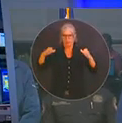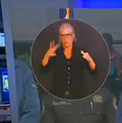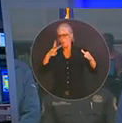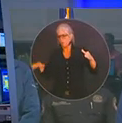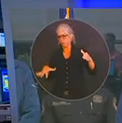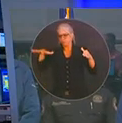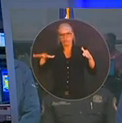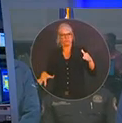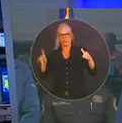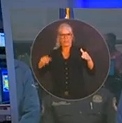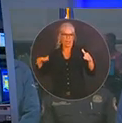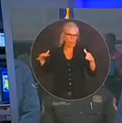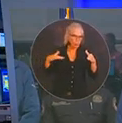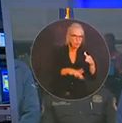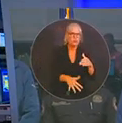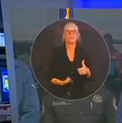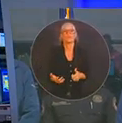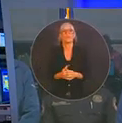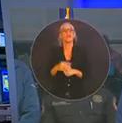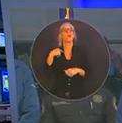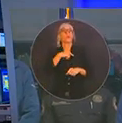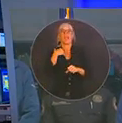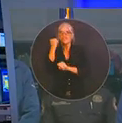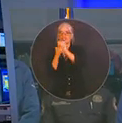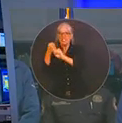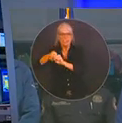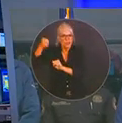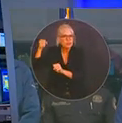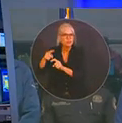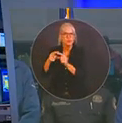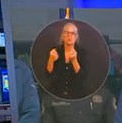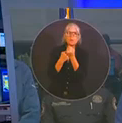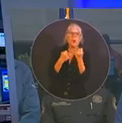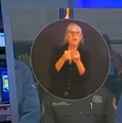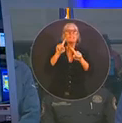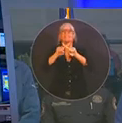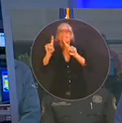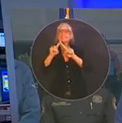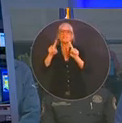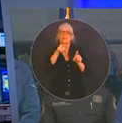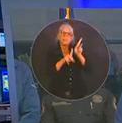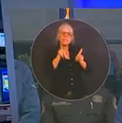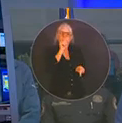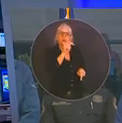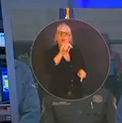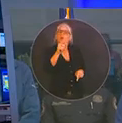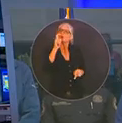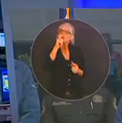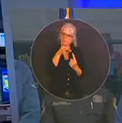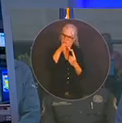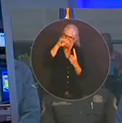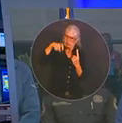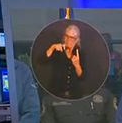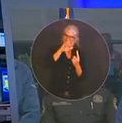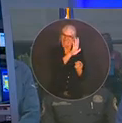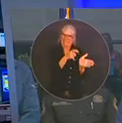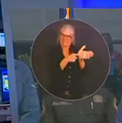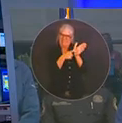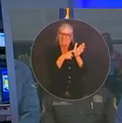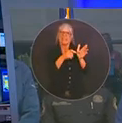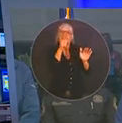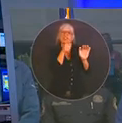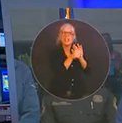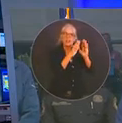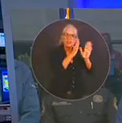things like generators to support special needs sheltering operations. Of course, Starlink Internet. All counties have access